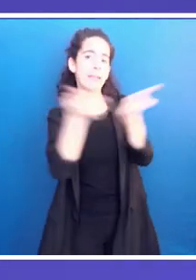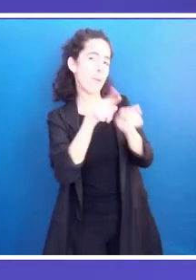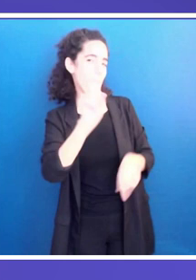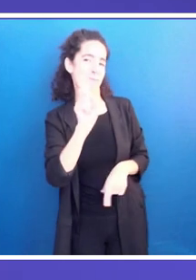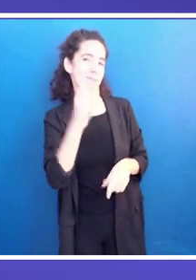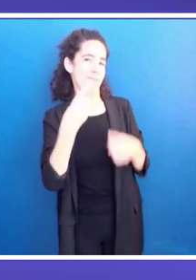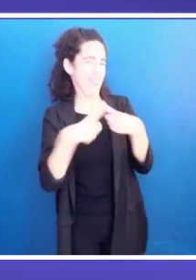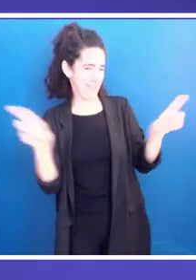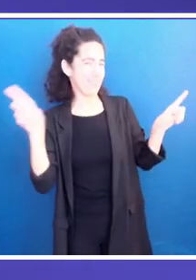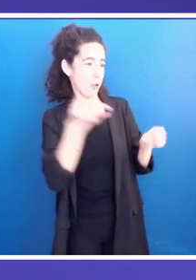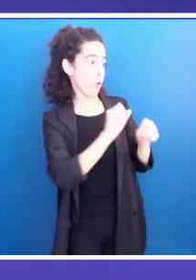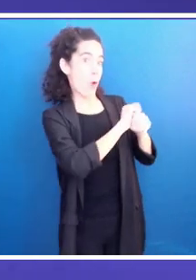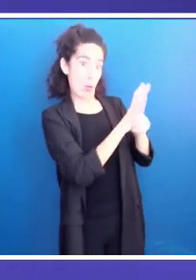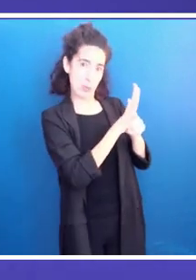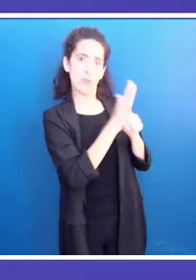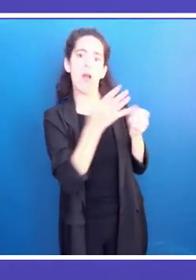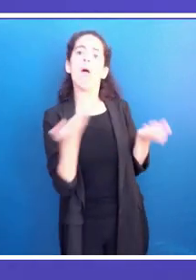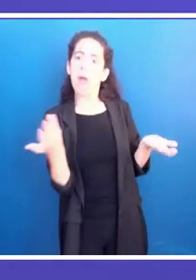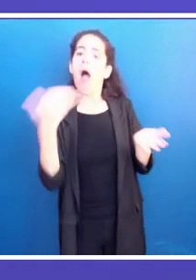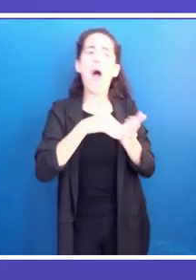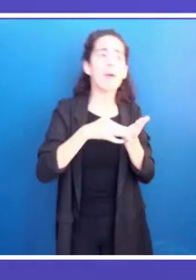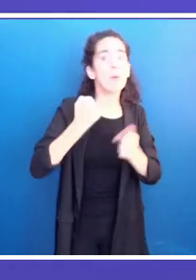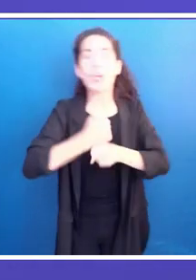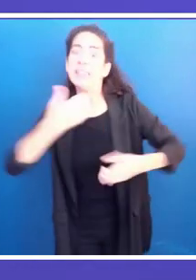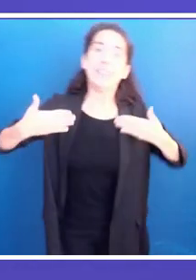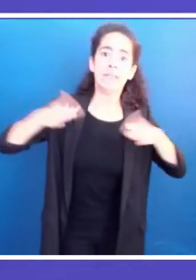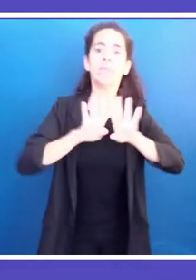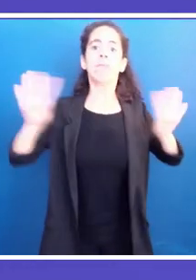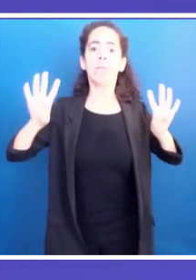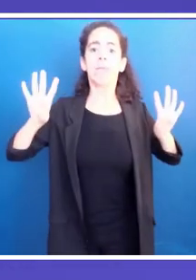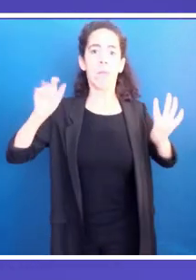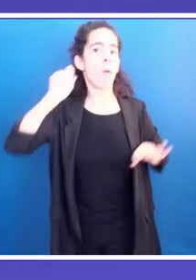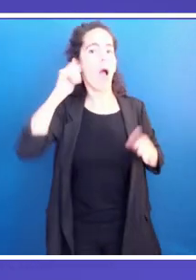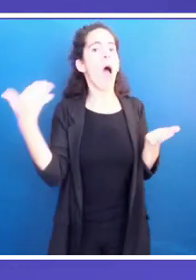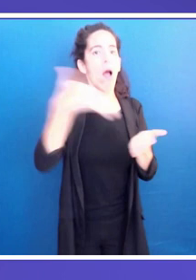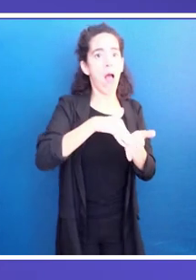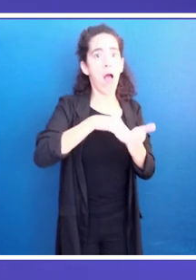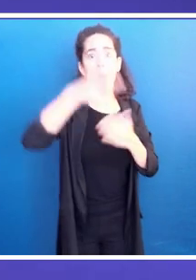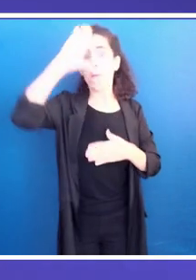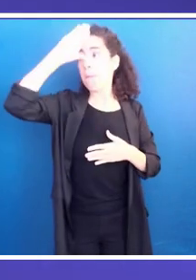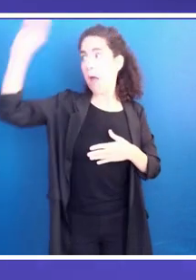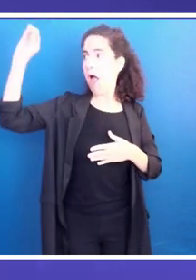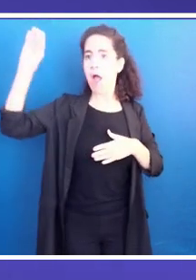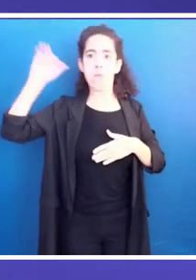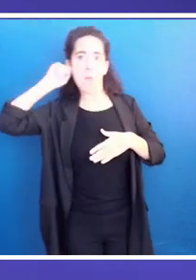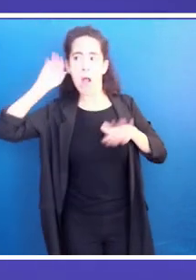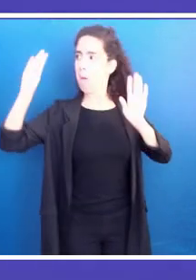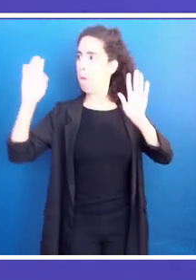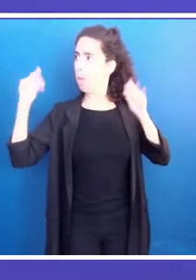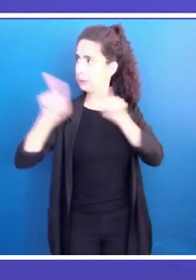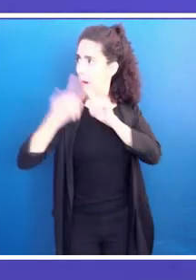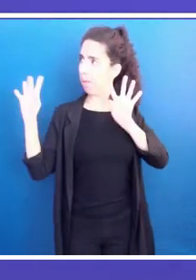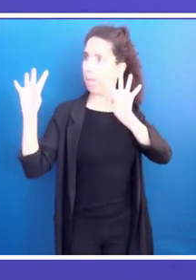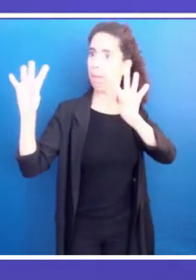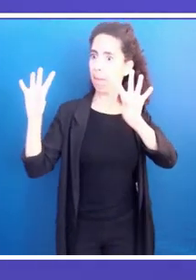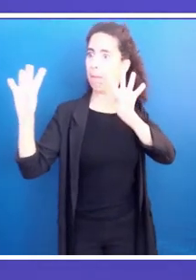question is, can we hope that this current crisis might change the situation in the future? Can this